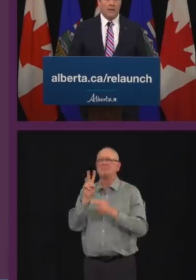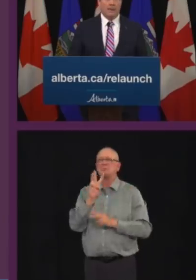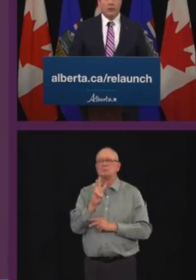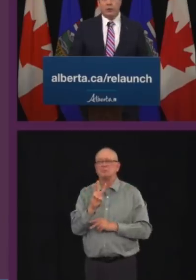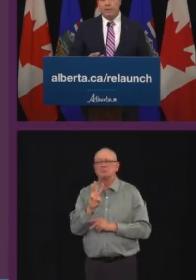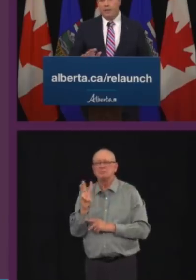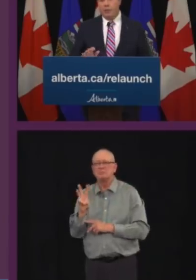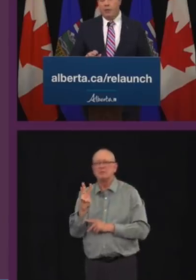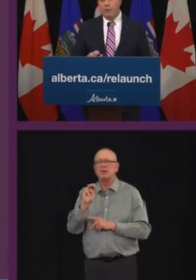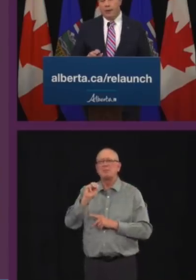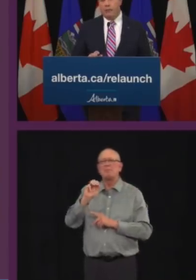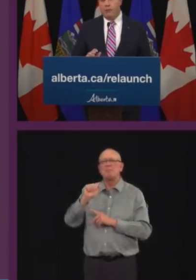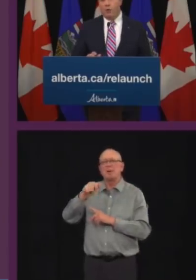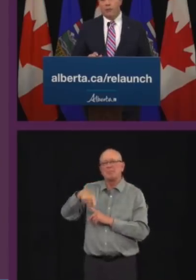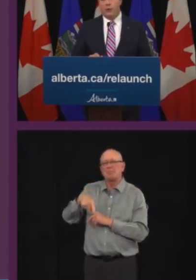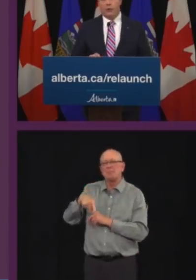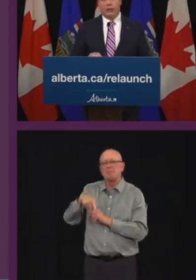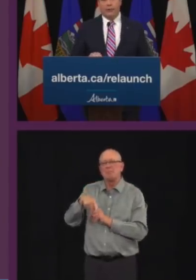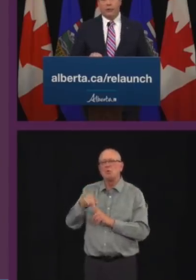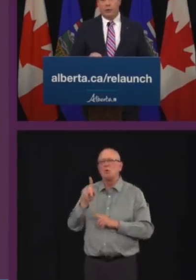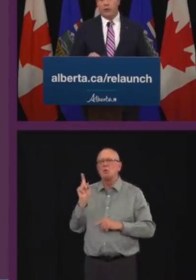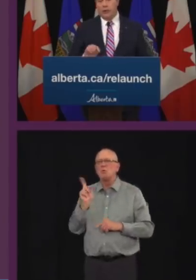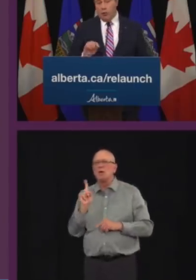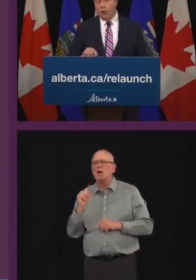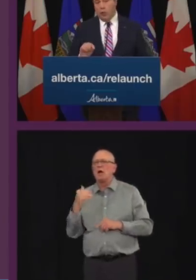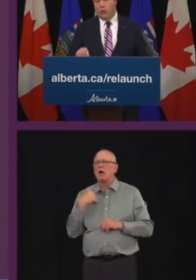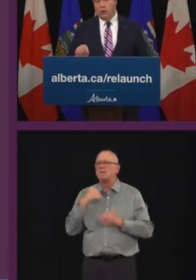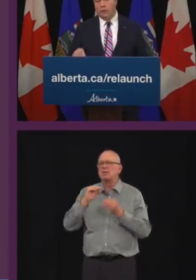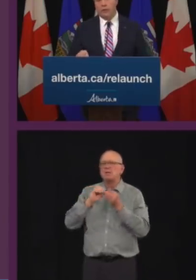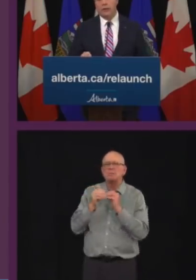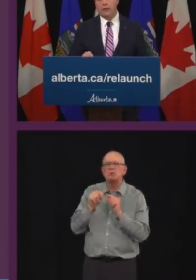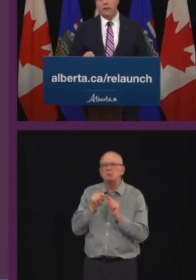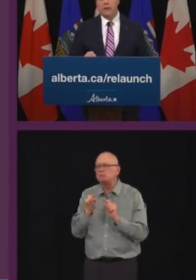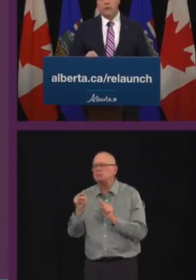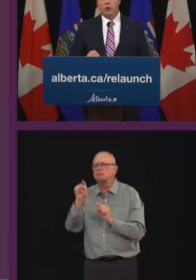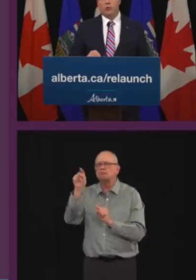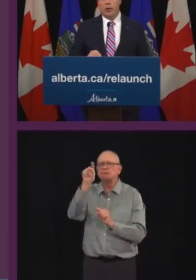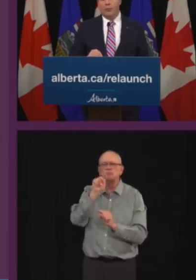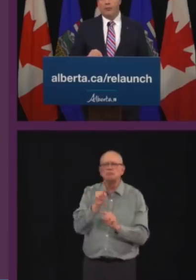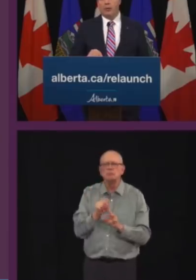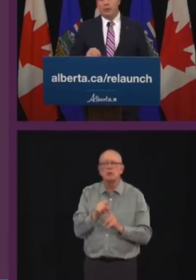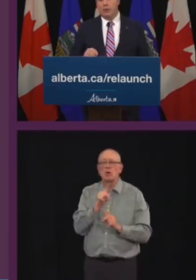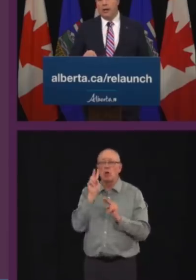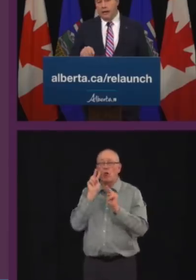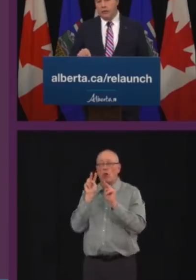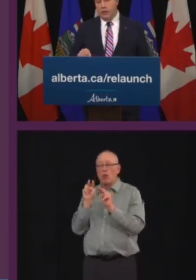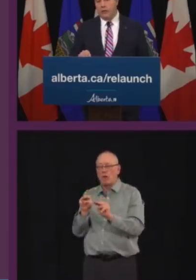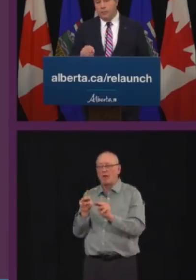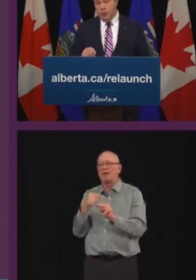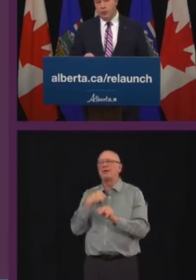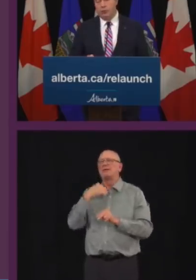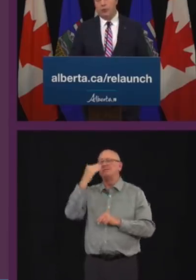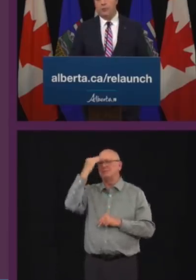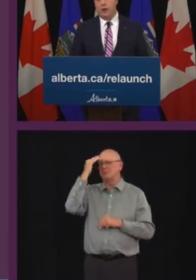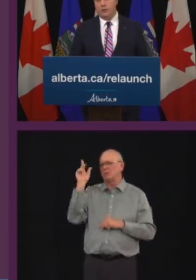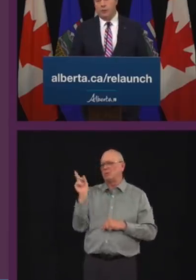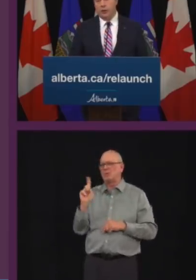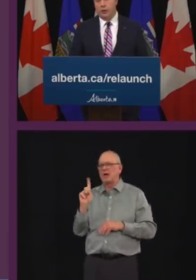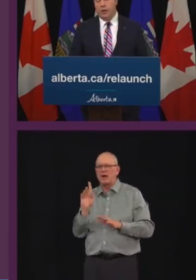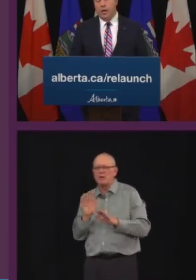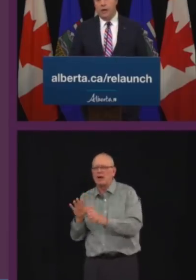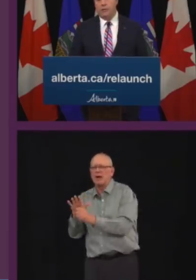This will keep everyone better informed about the level of risk in their own local community which will help them continue to exercise personal